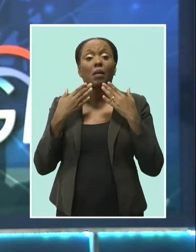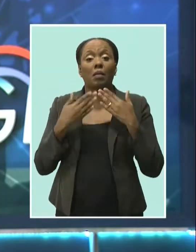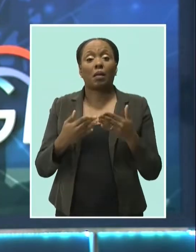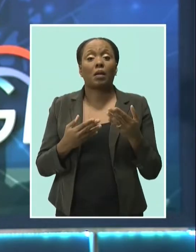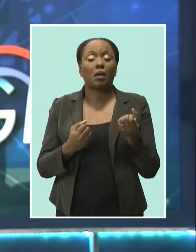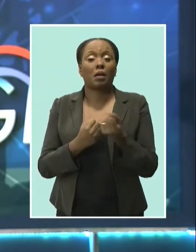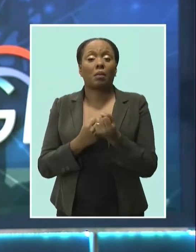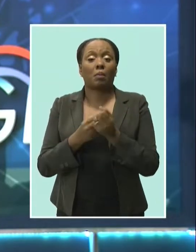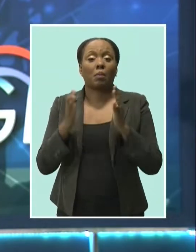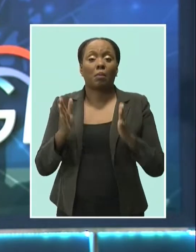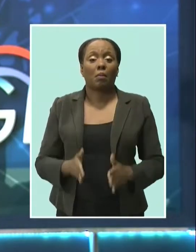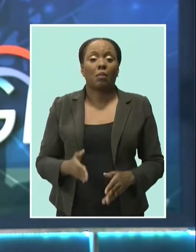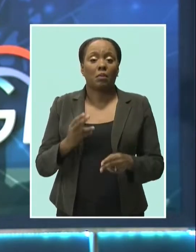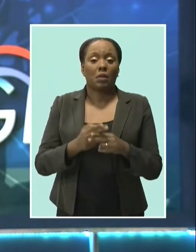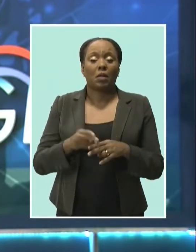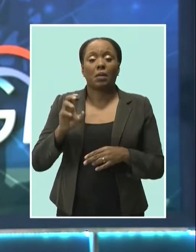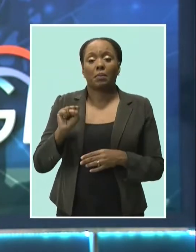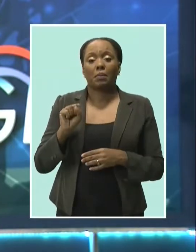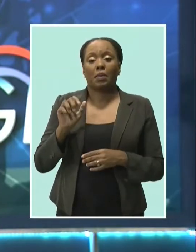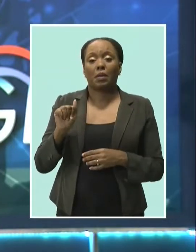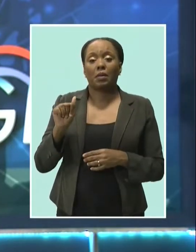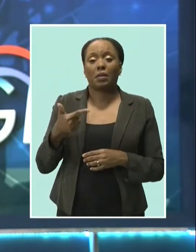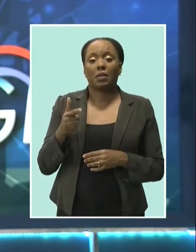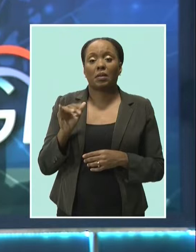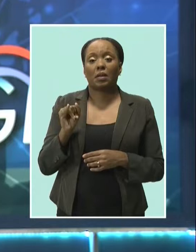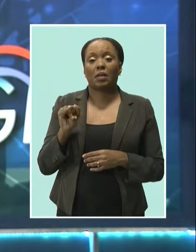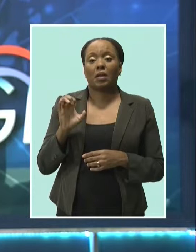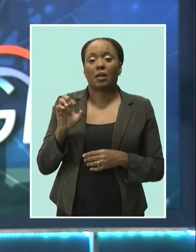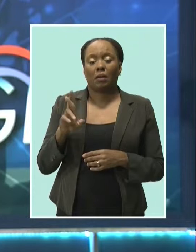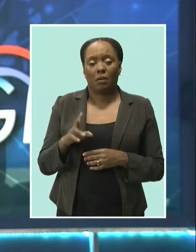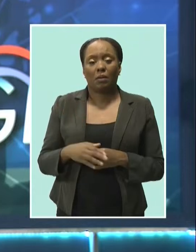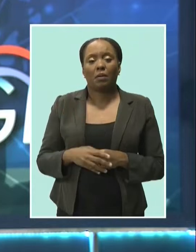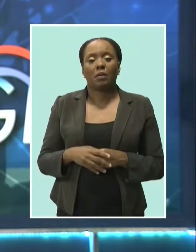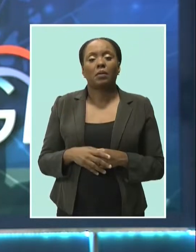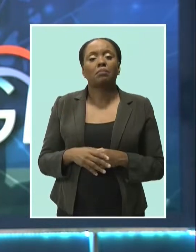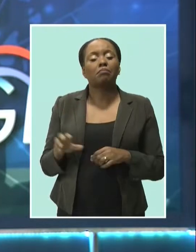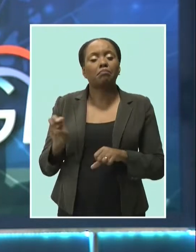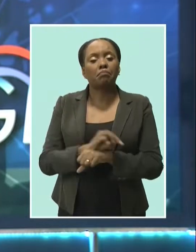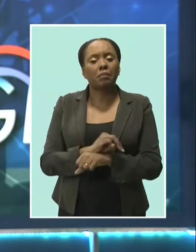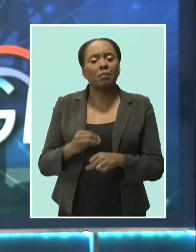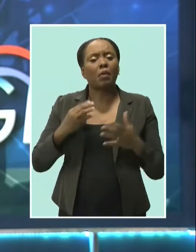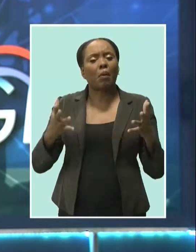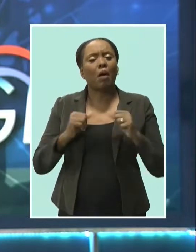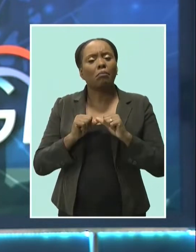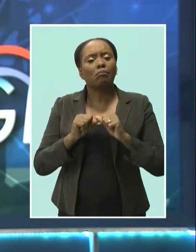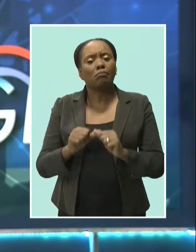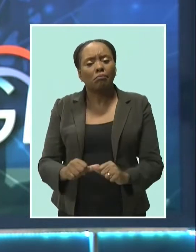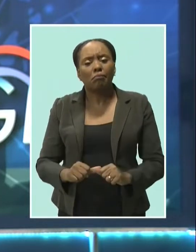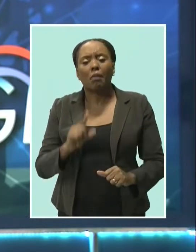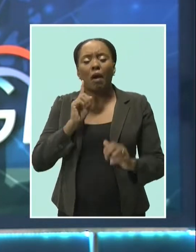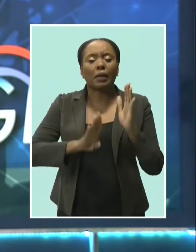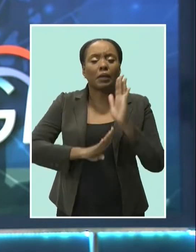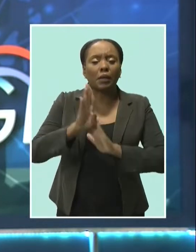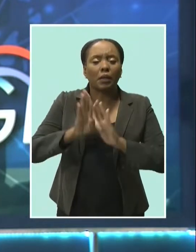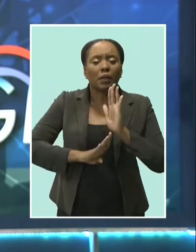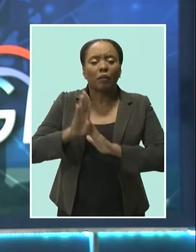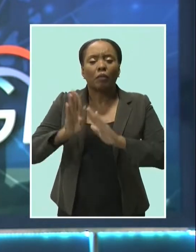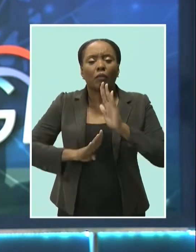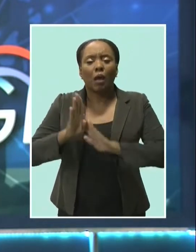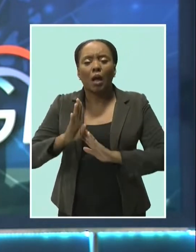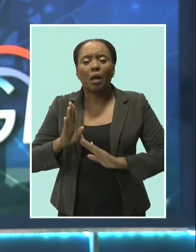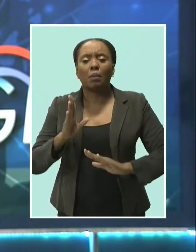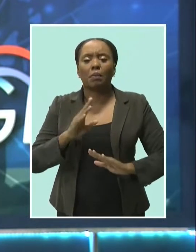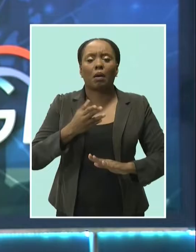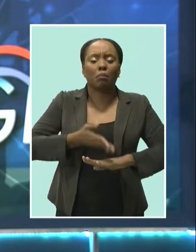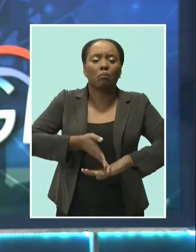commitment and support of the lighting ceremony. He also said his ministry is committed to continuously fulfilling its mandate of developing